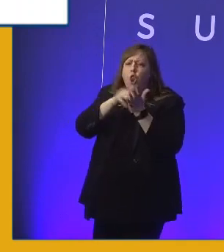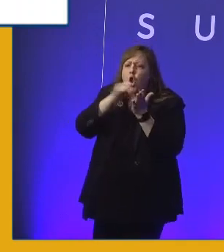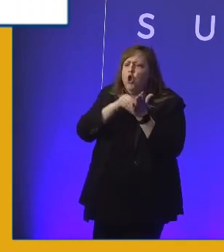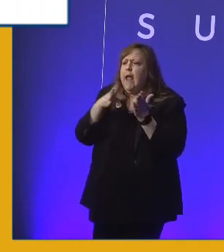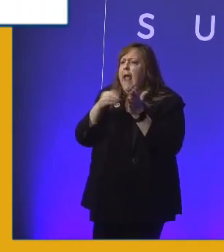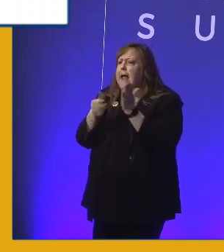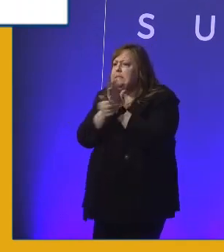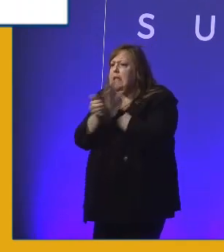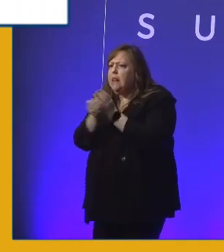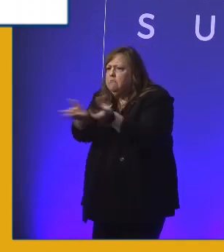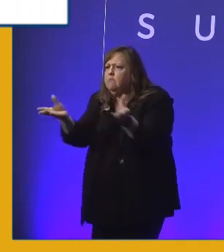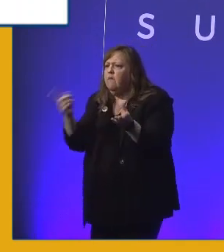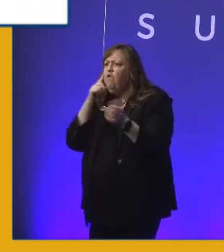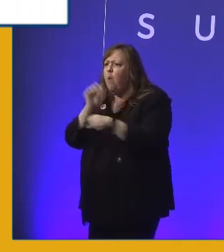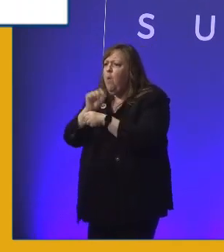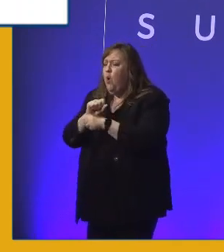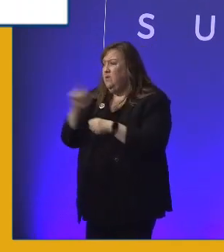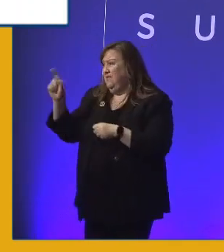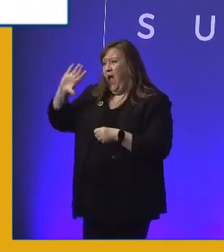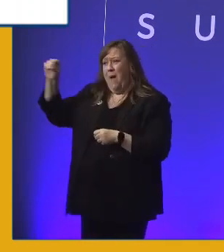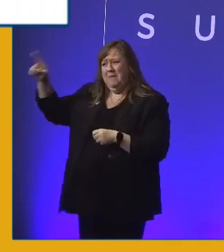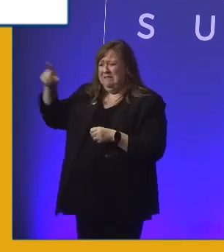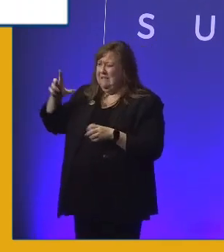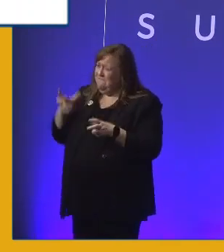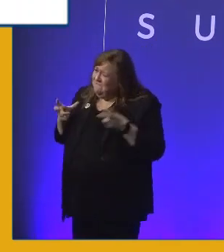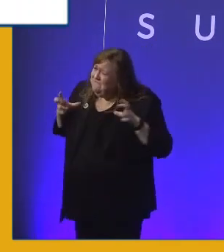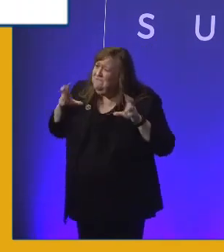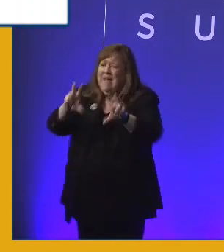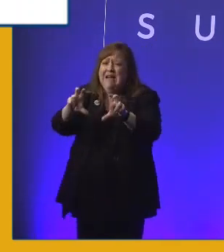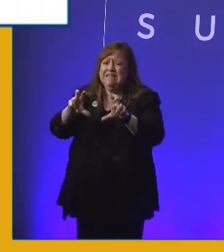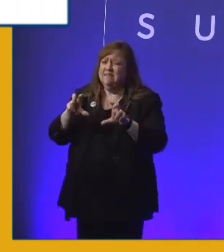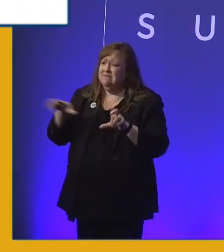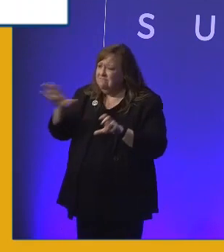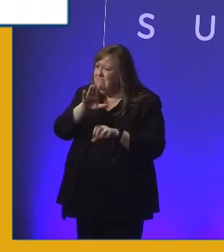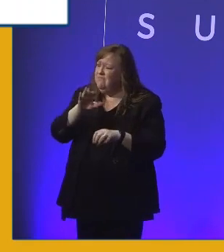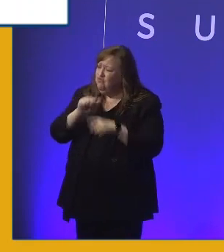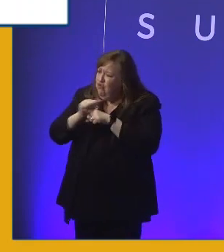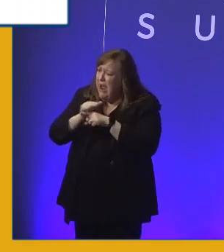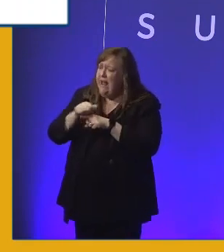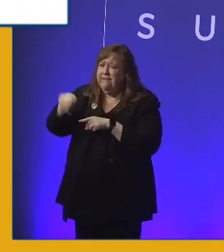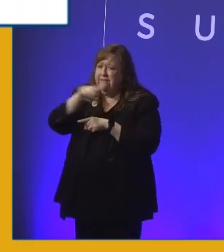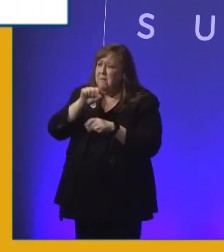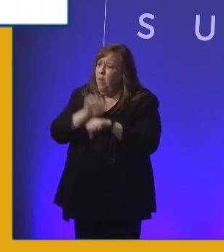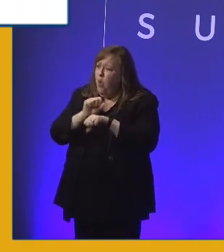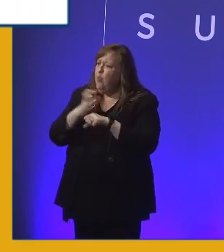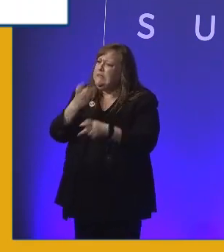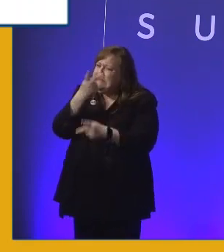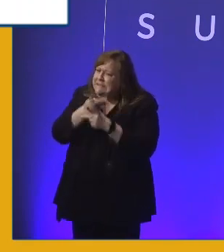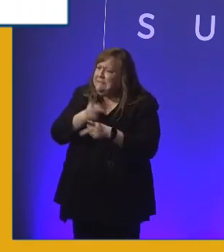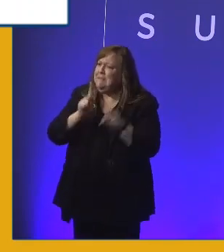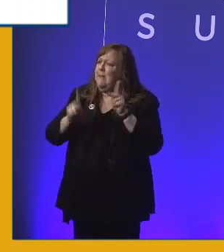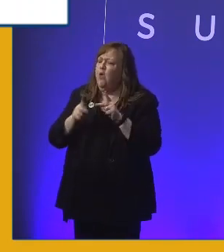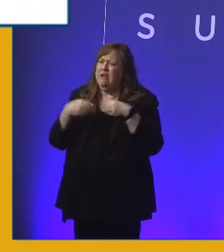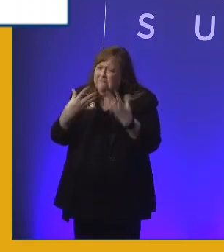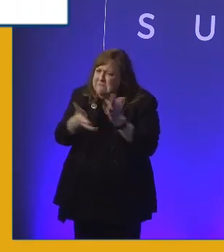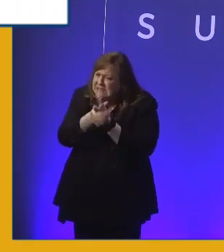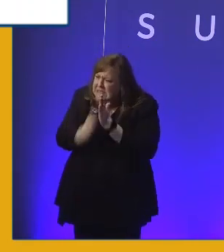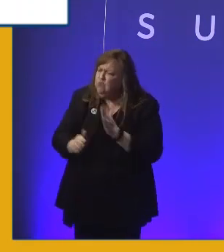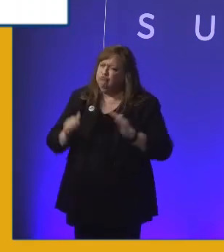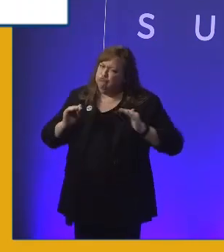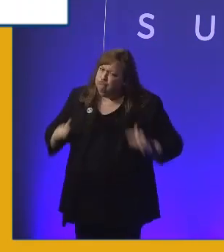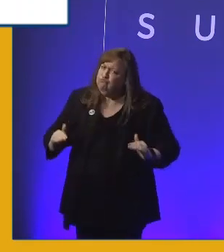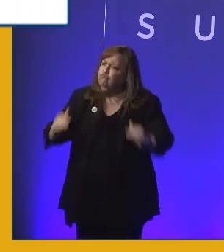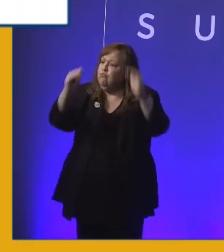Companies across the world invest massively in learning of their employees because they want to retain people and skill people and progress people.